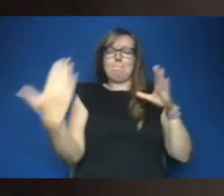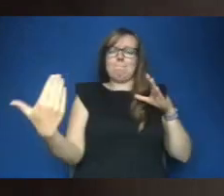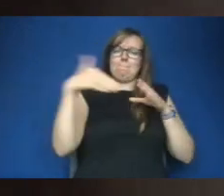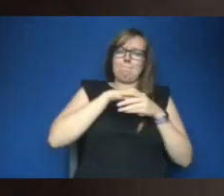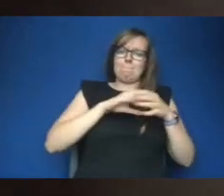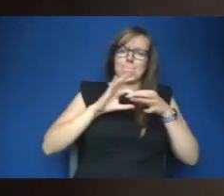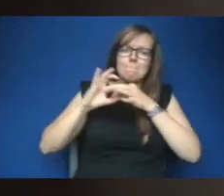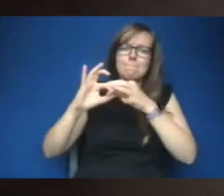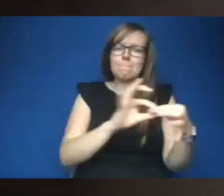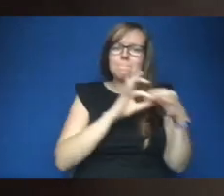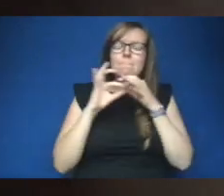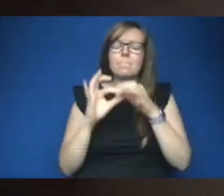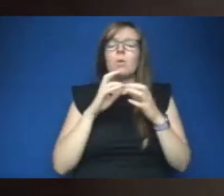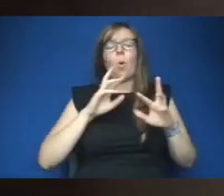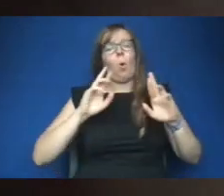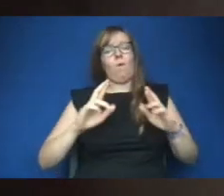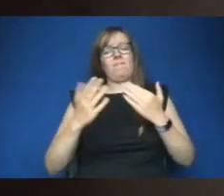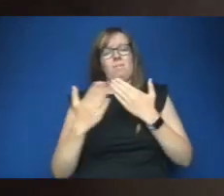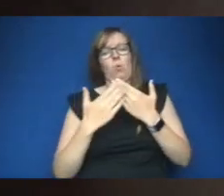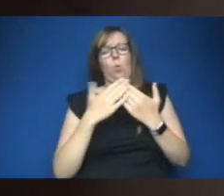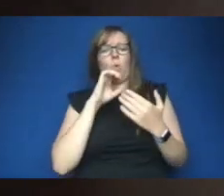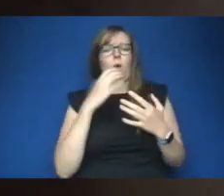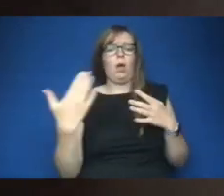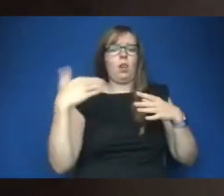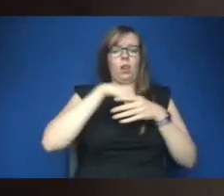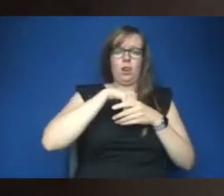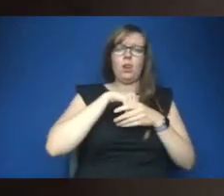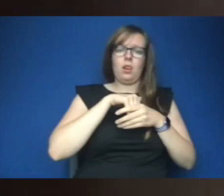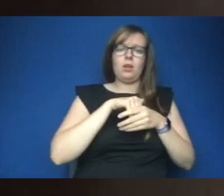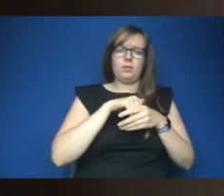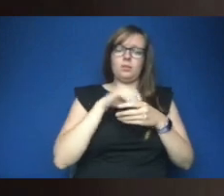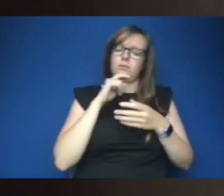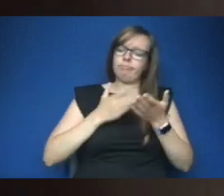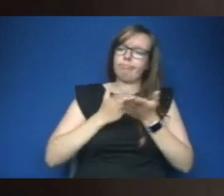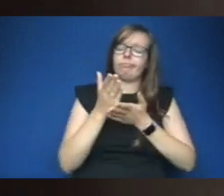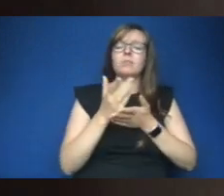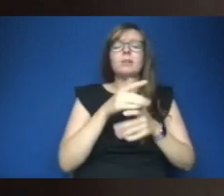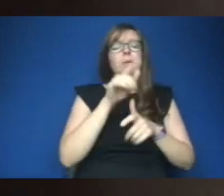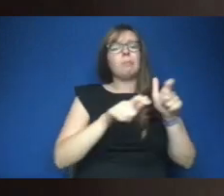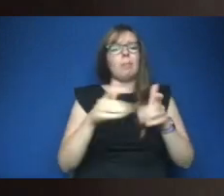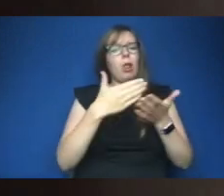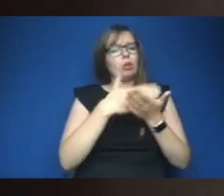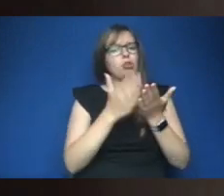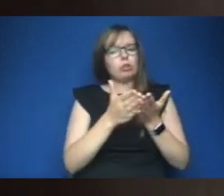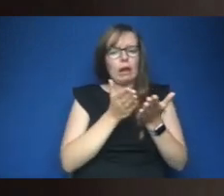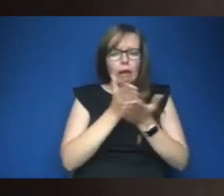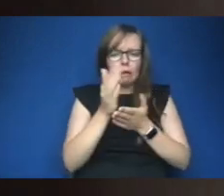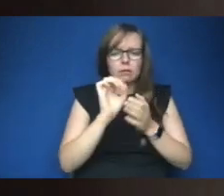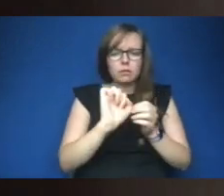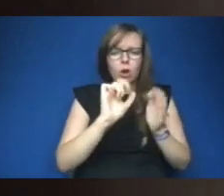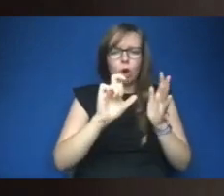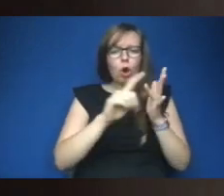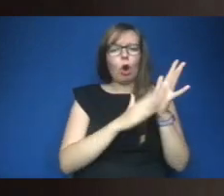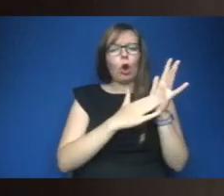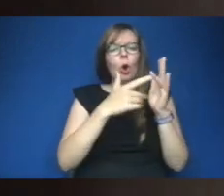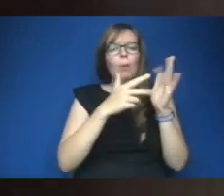and um hopefully more we'll get on board and as we as we go along people are sharing commonweal stuff in the chat commonweal